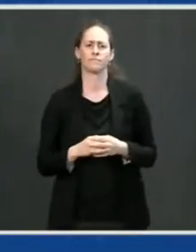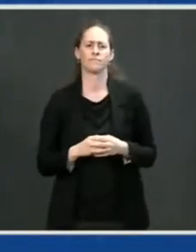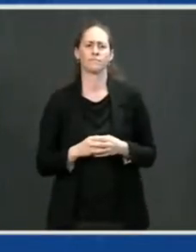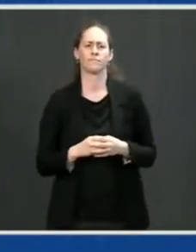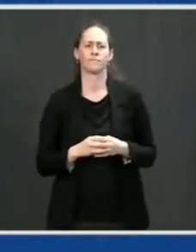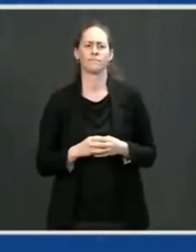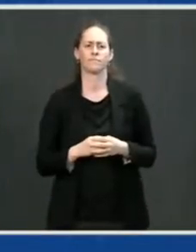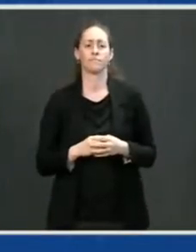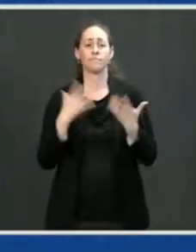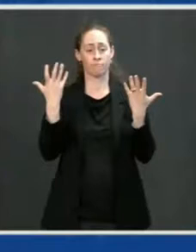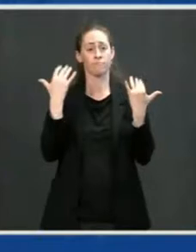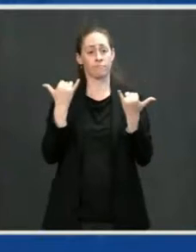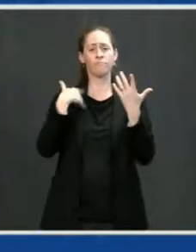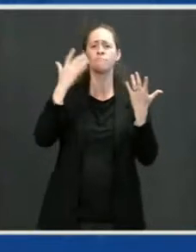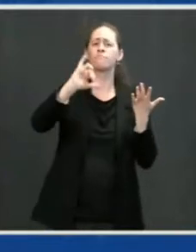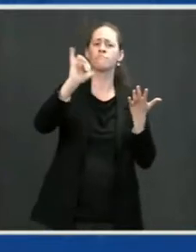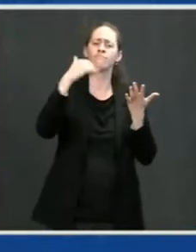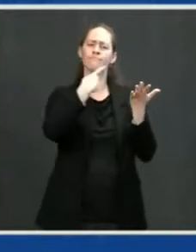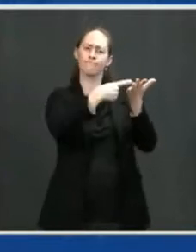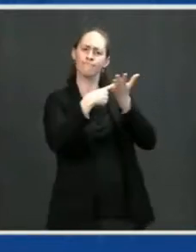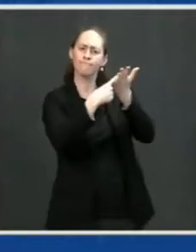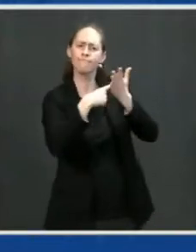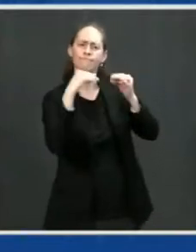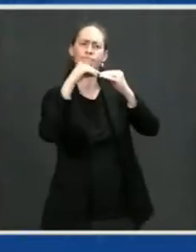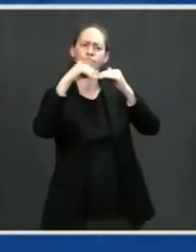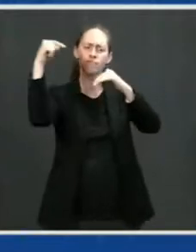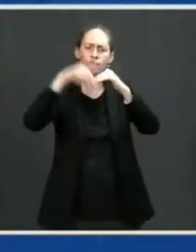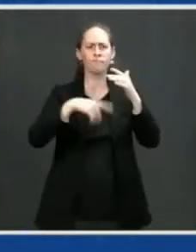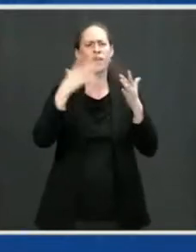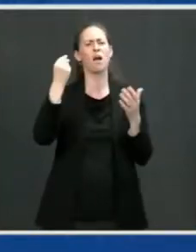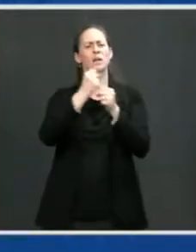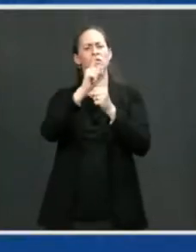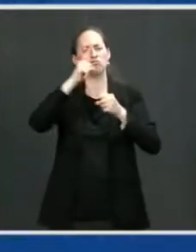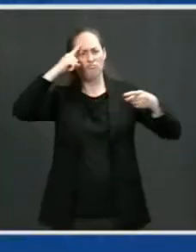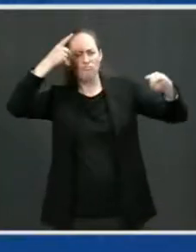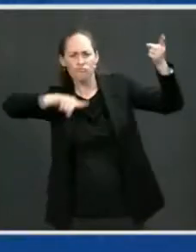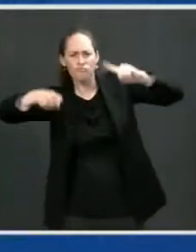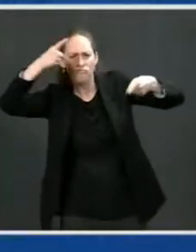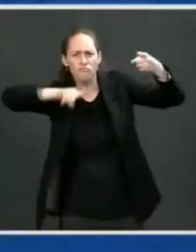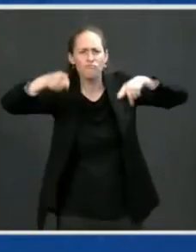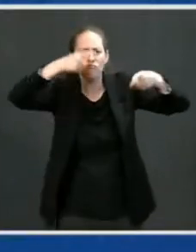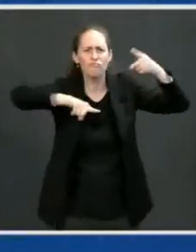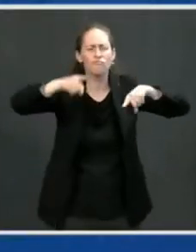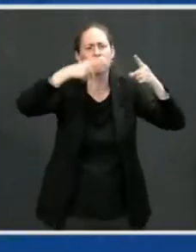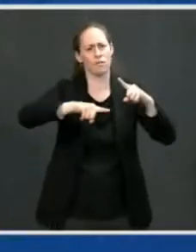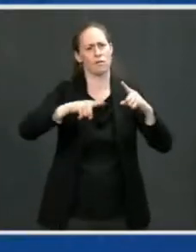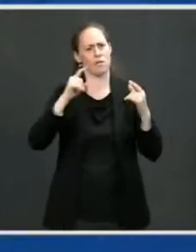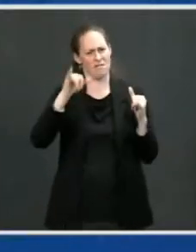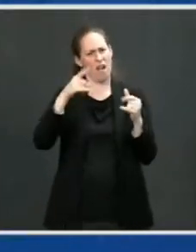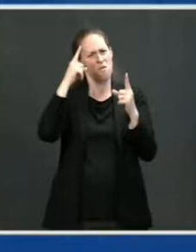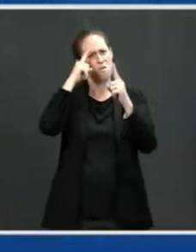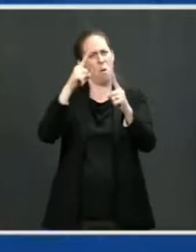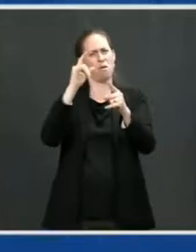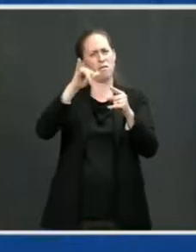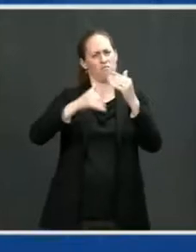The U.S. is prepared to continue constructively to move forward that process. My bottom